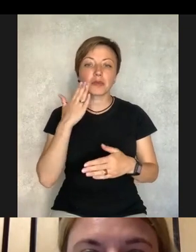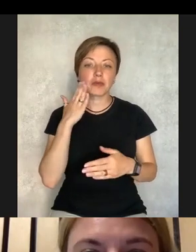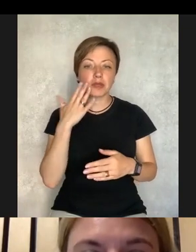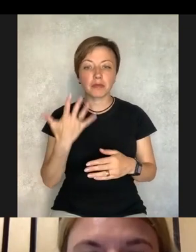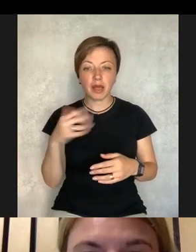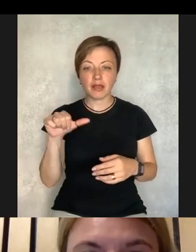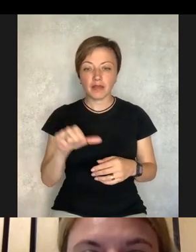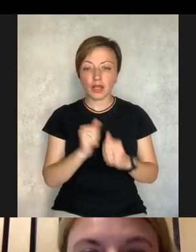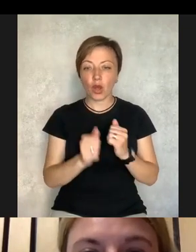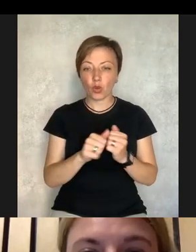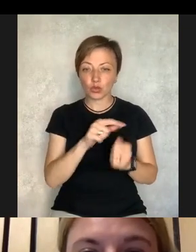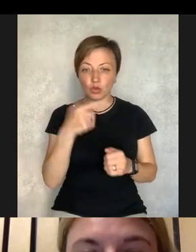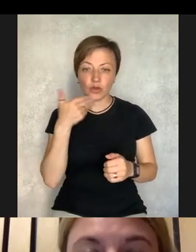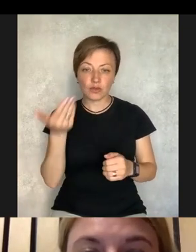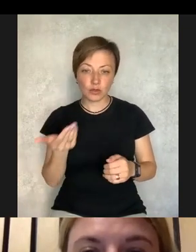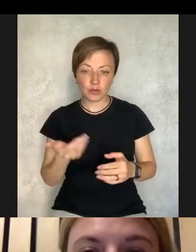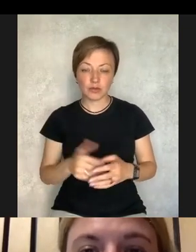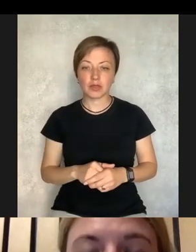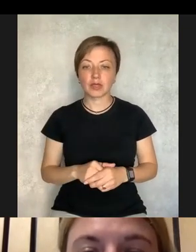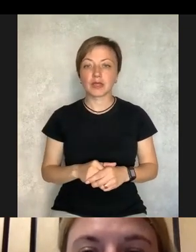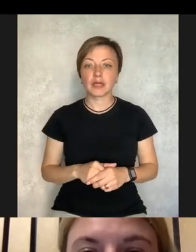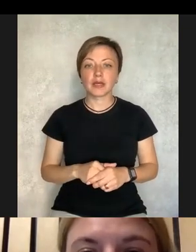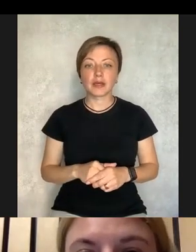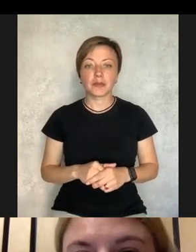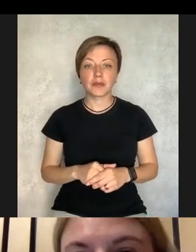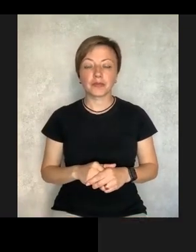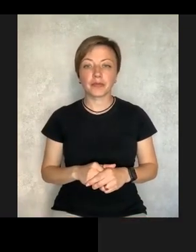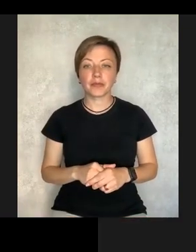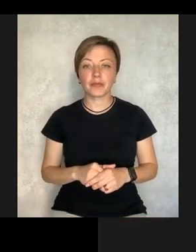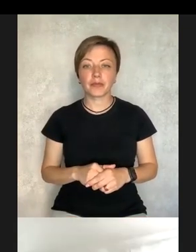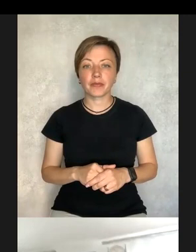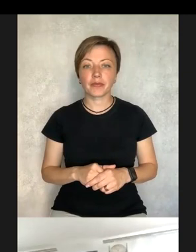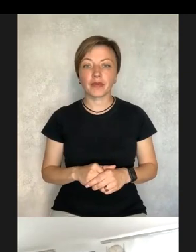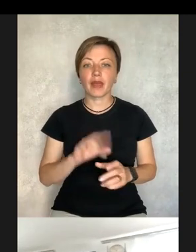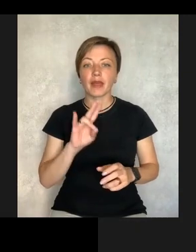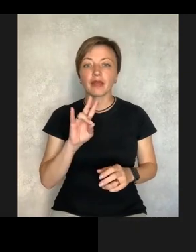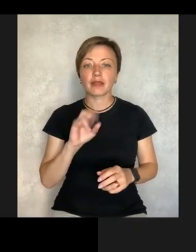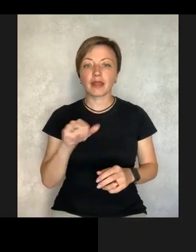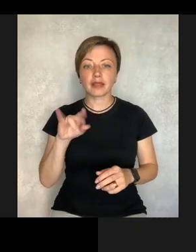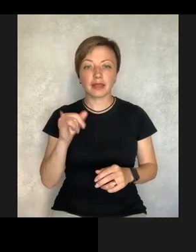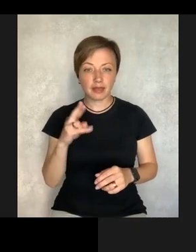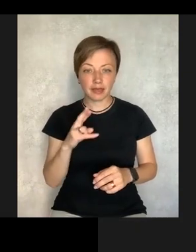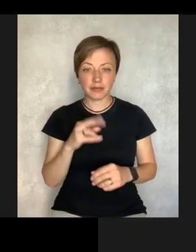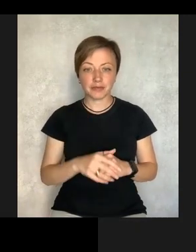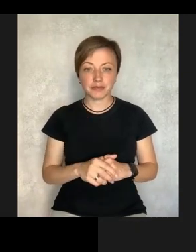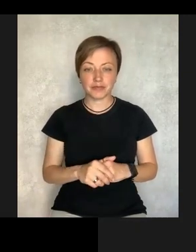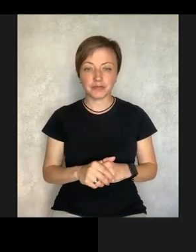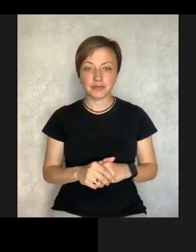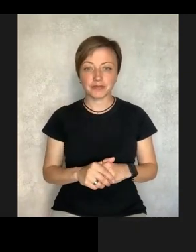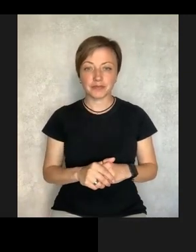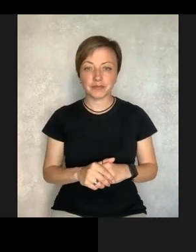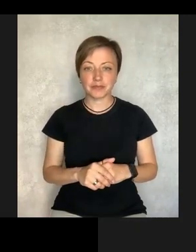We have about five minutes for each panelist. I'm passing the floor to Nadia.